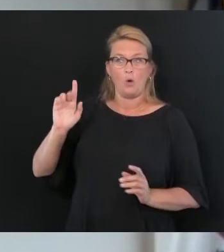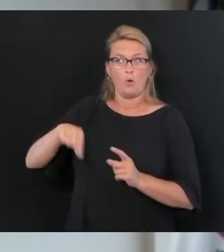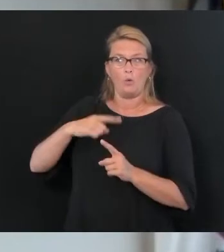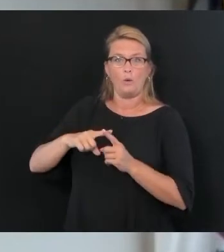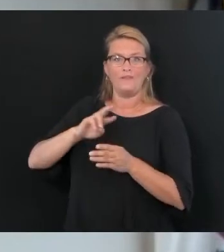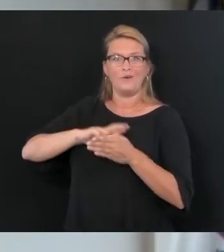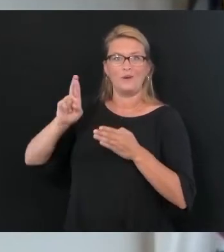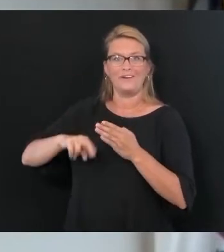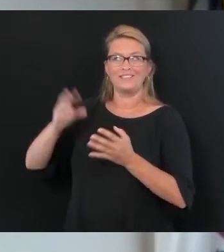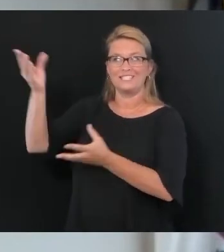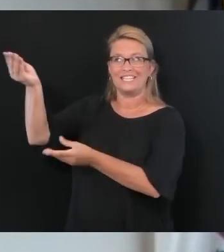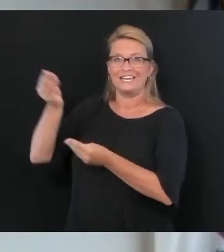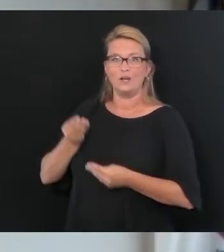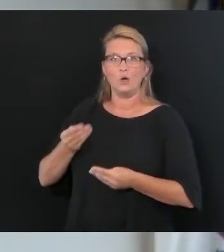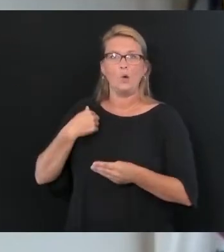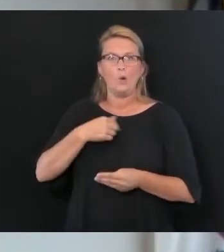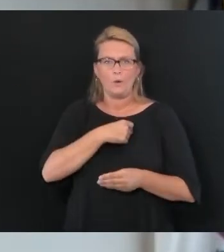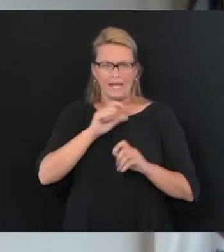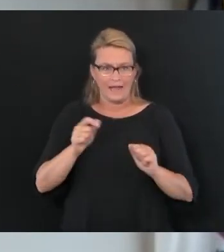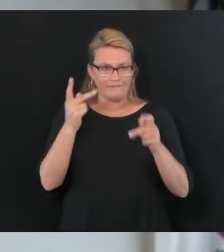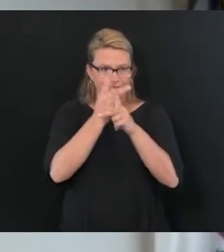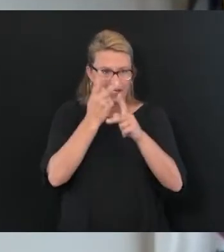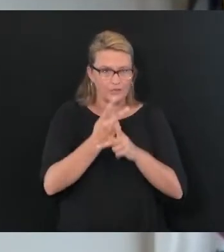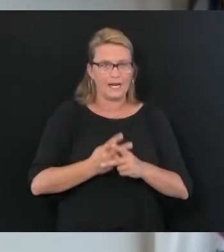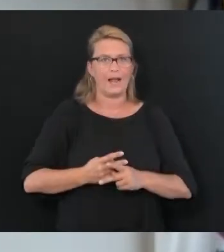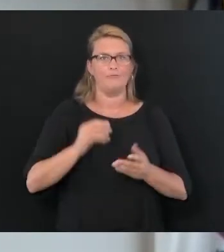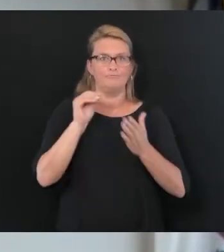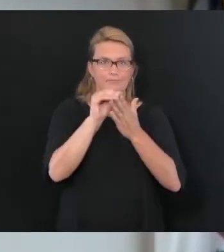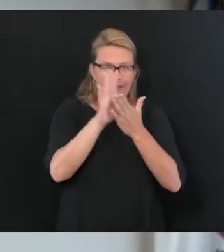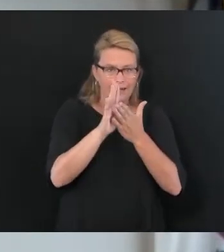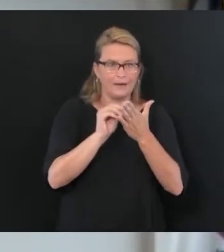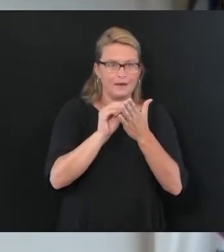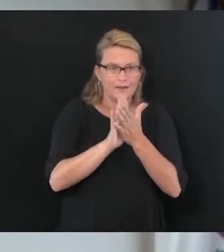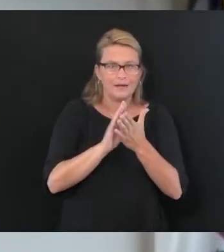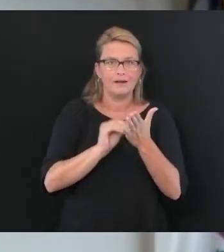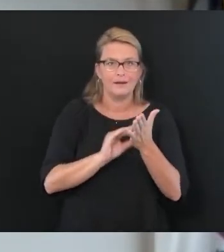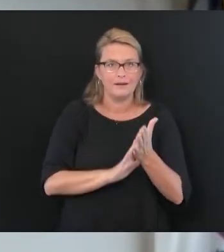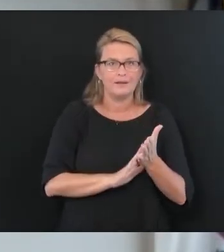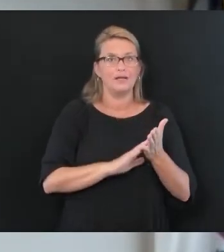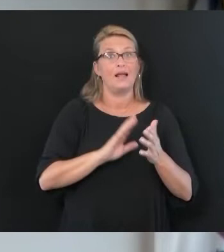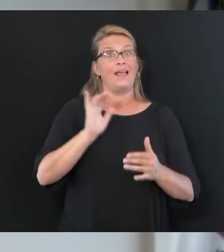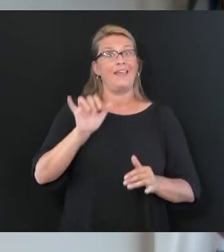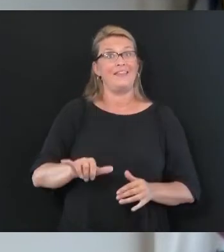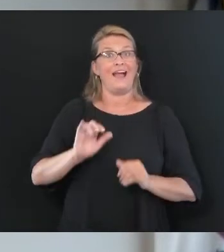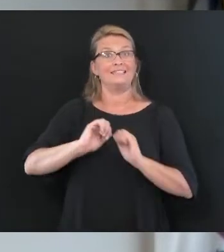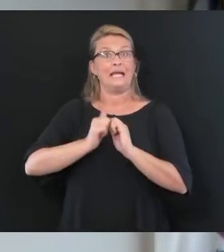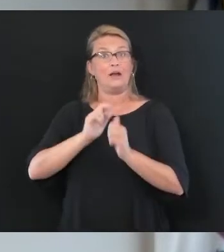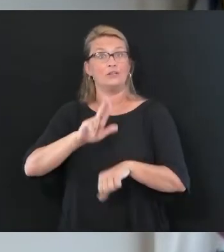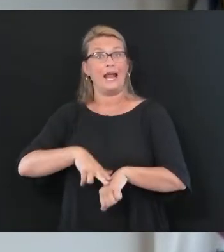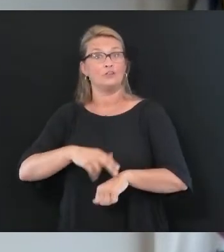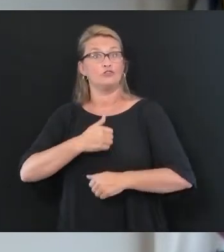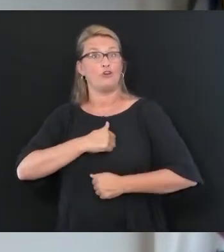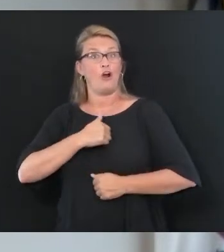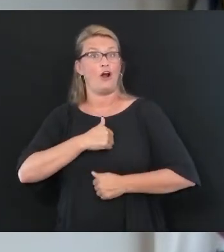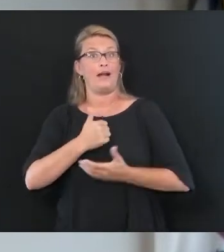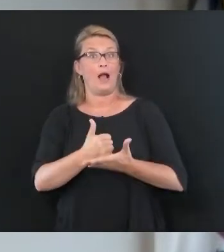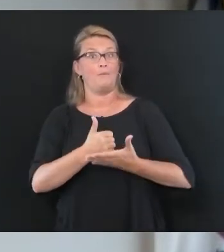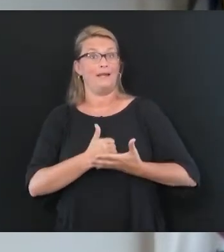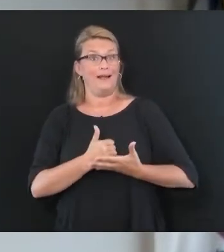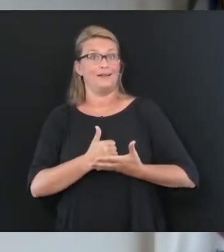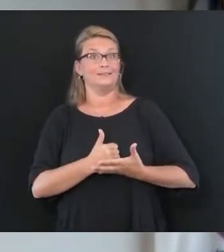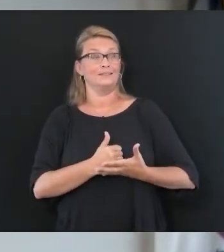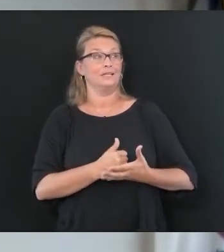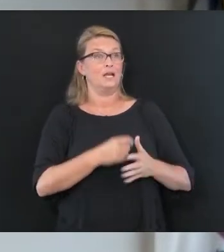So that has to be done manually. And again, that's where the Guard has been assisting us in that process. Those investigations